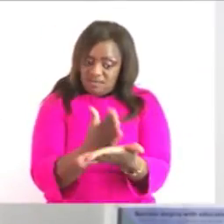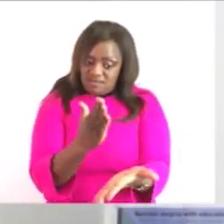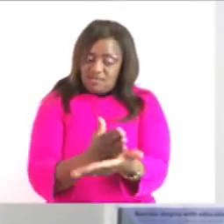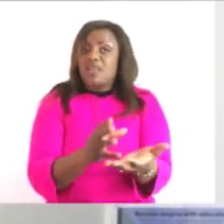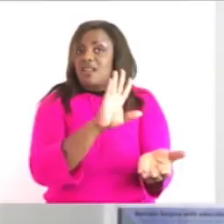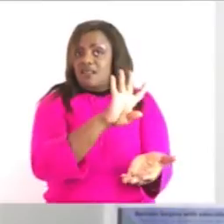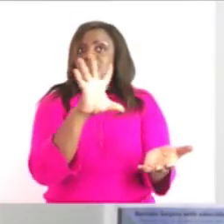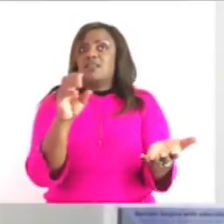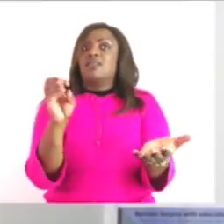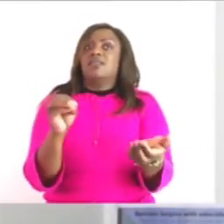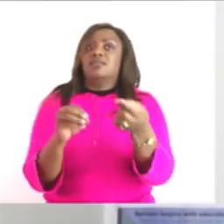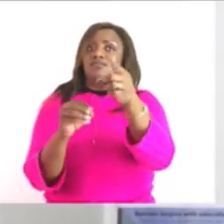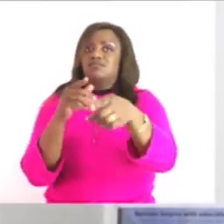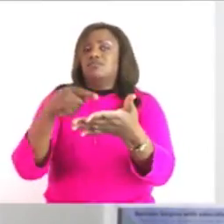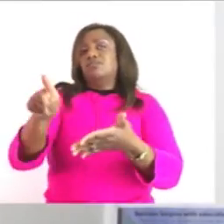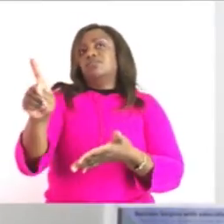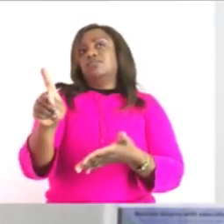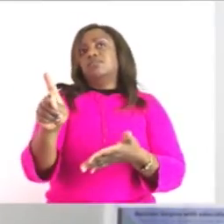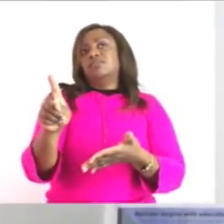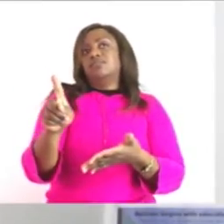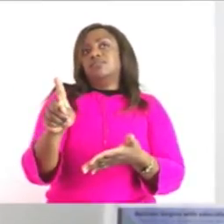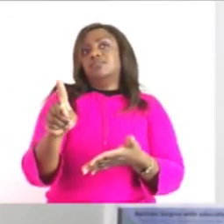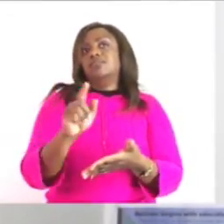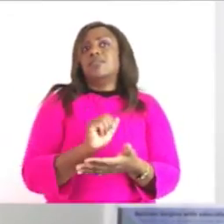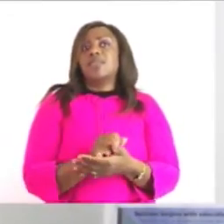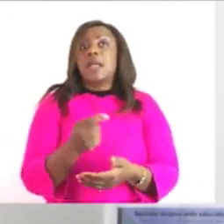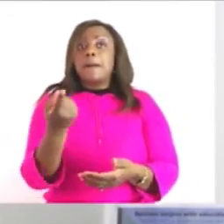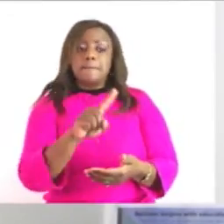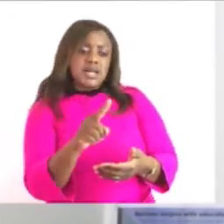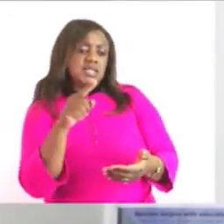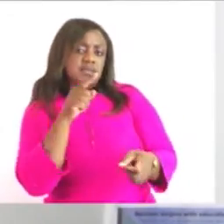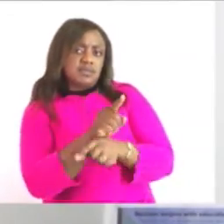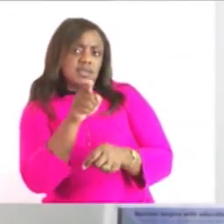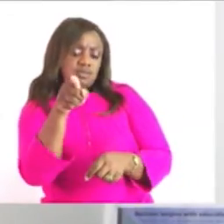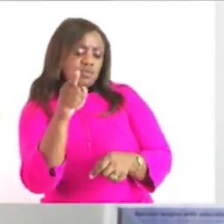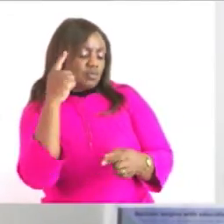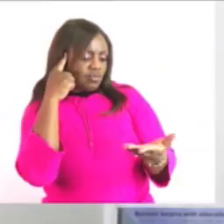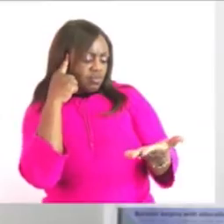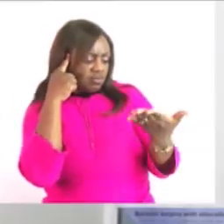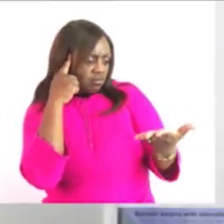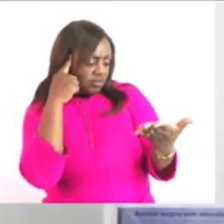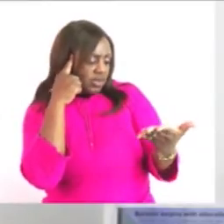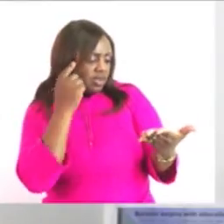the measurement it gives us the correct amount and it helps us also